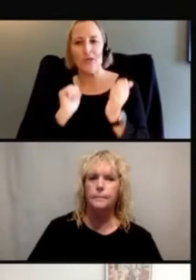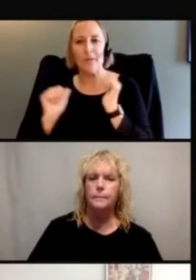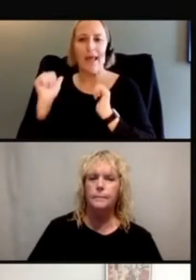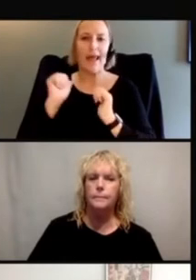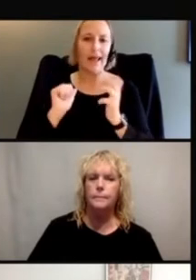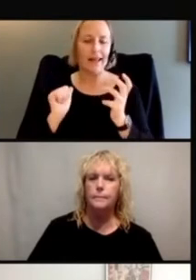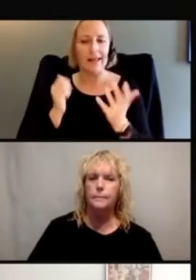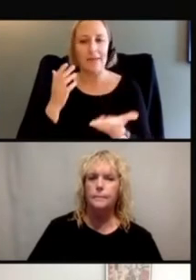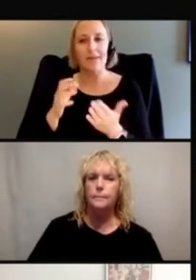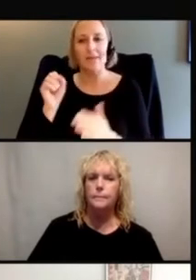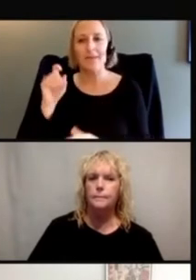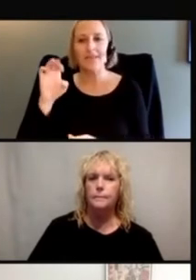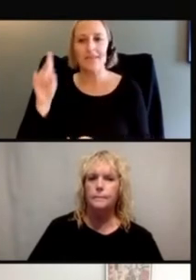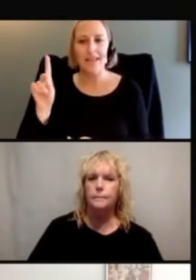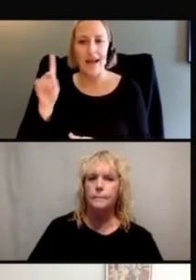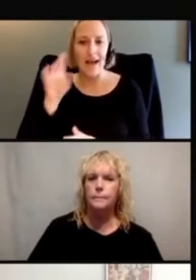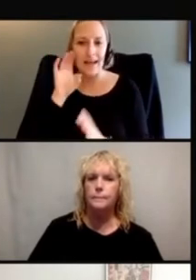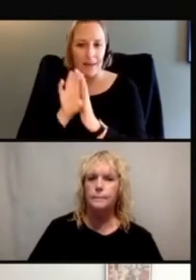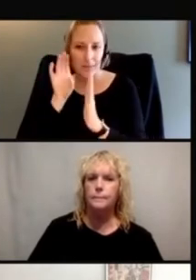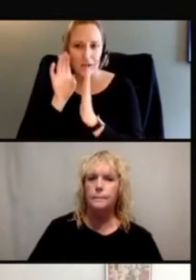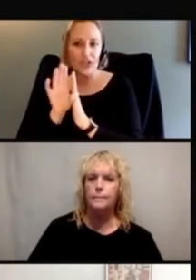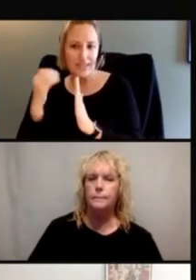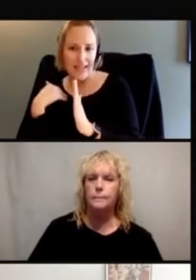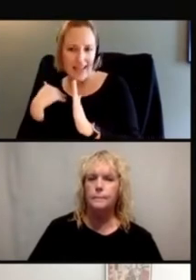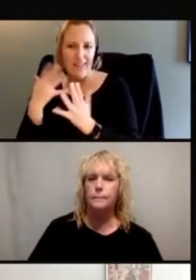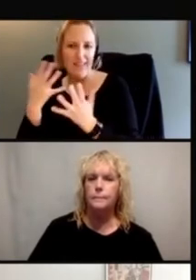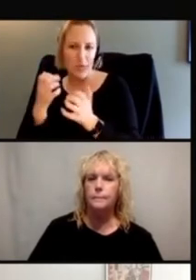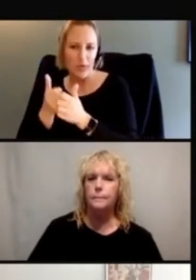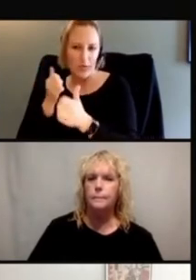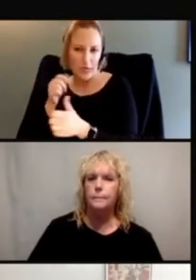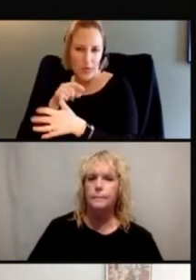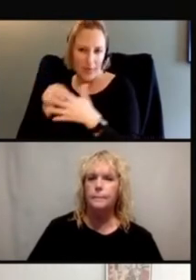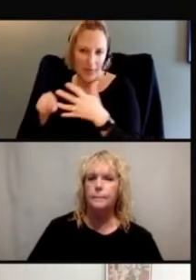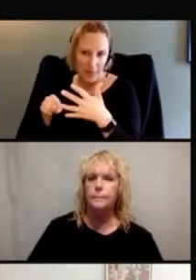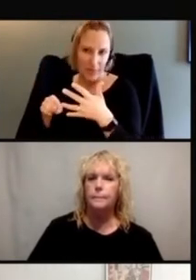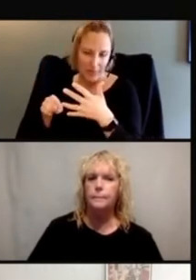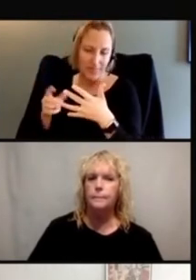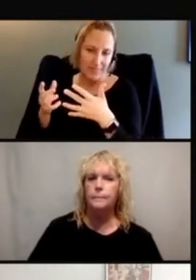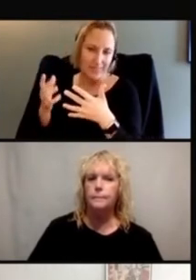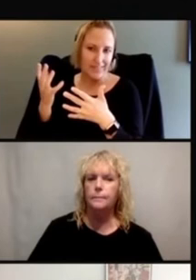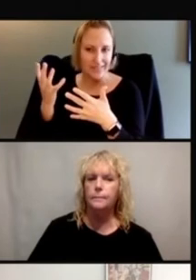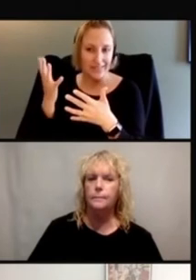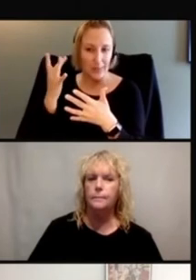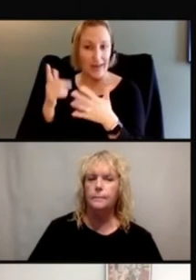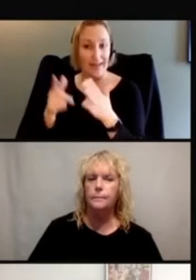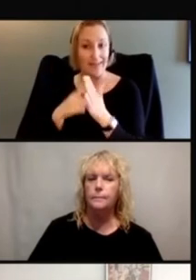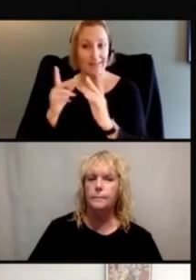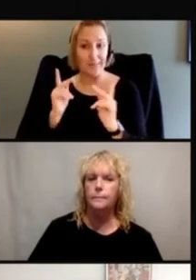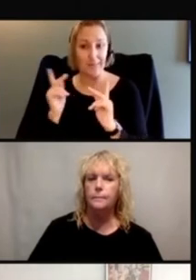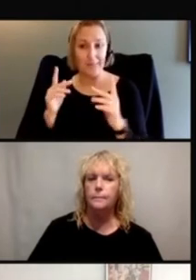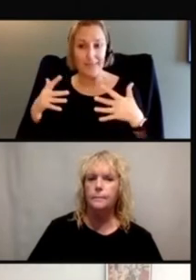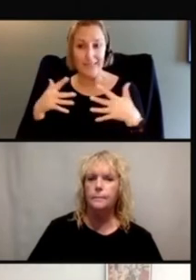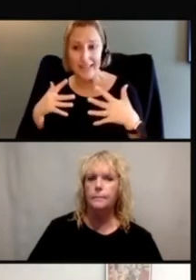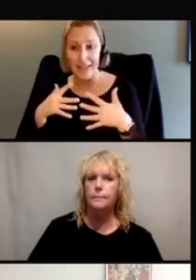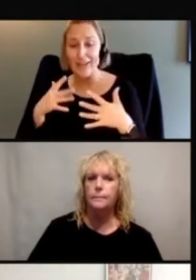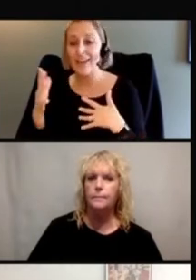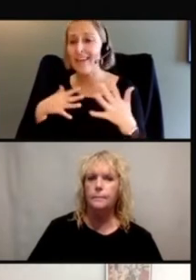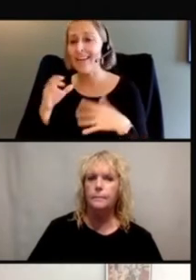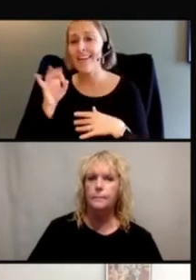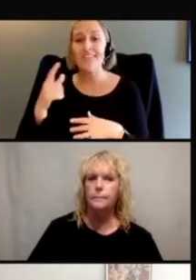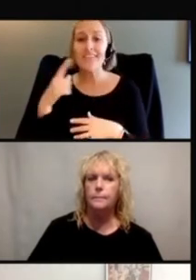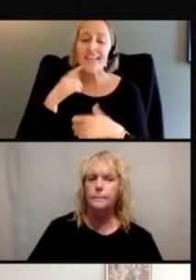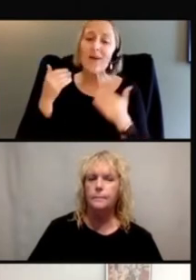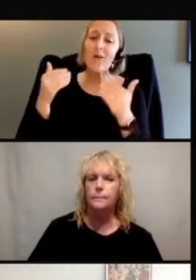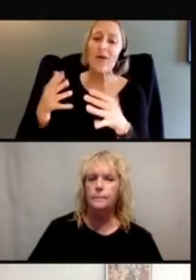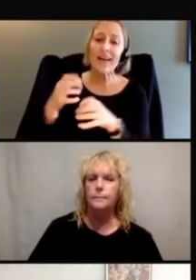stock images might have that we'd kind of want to avoid, because it does scare people. And even if you say, get your shot, and then